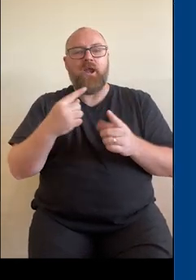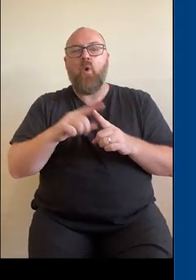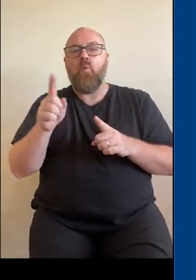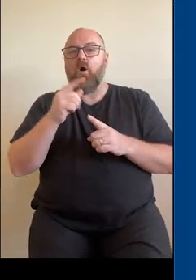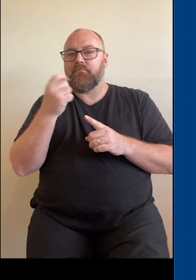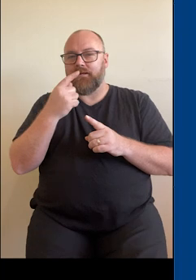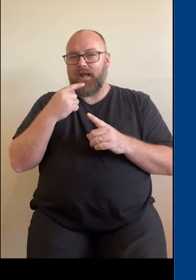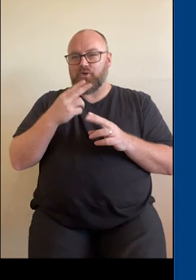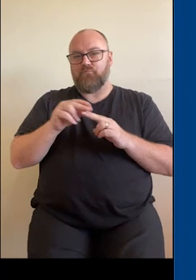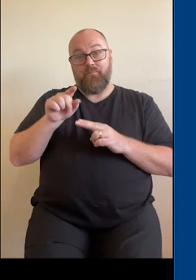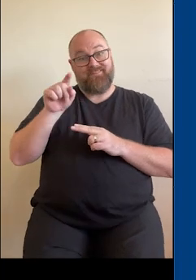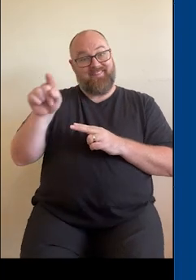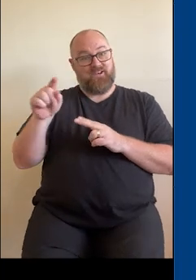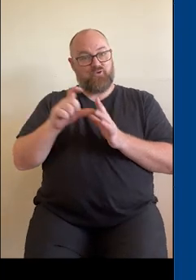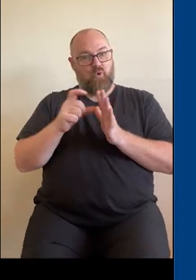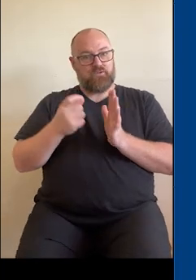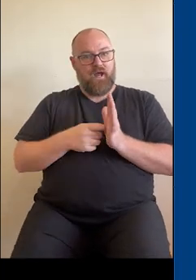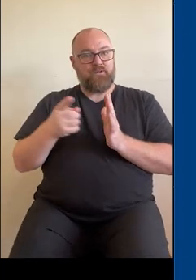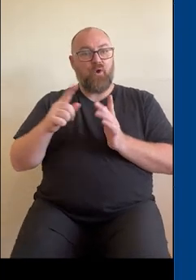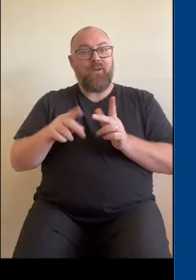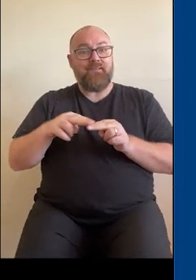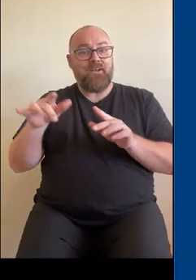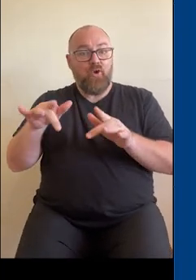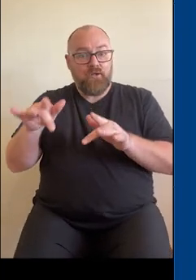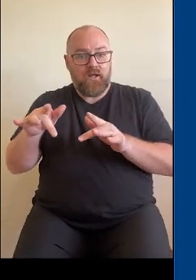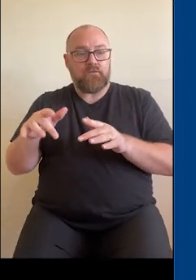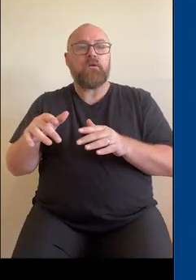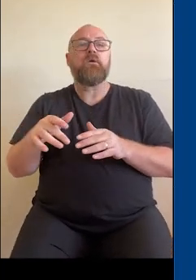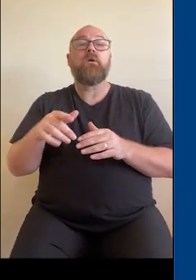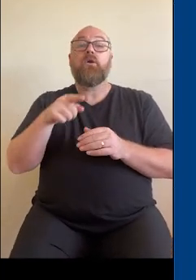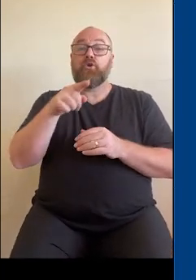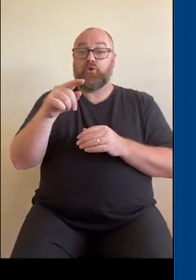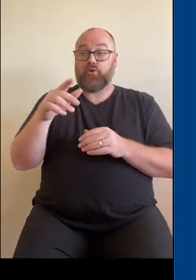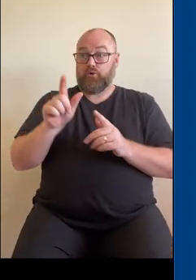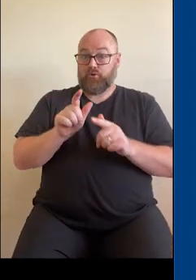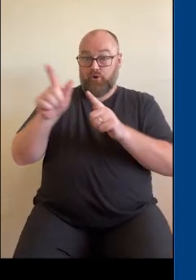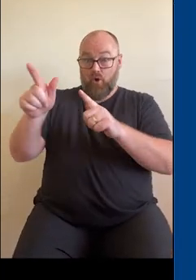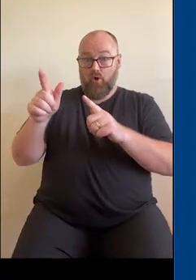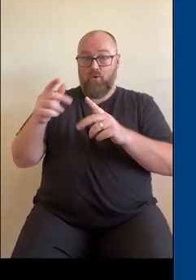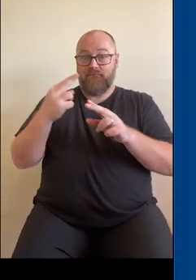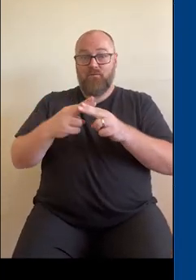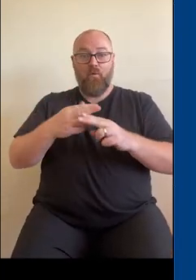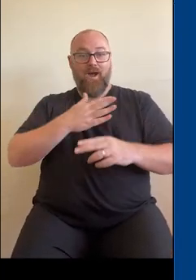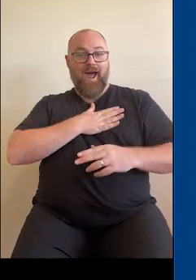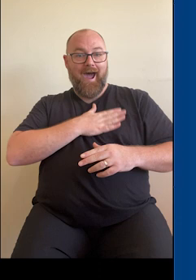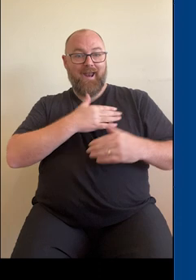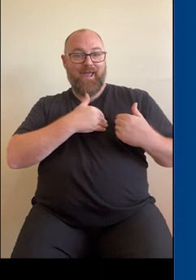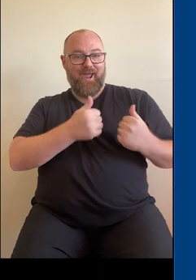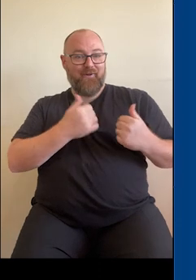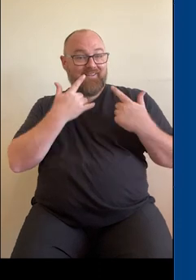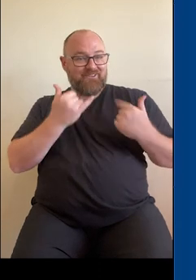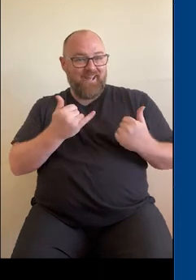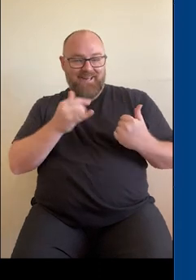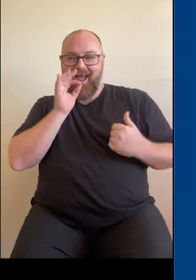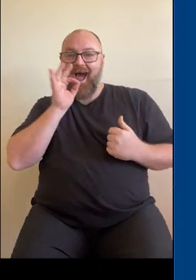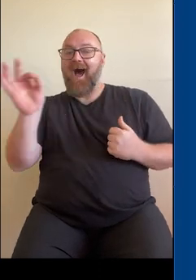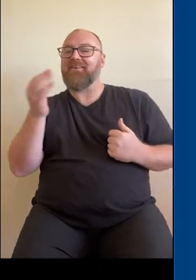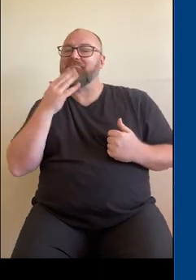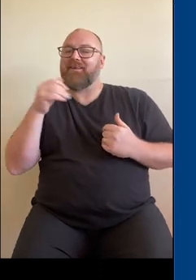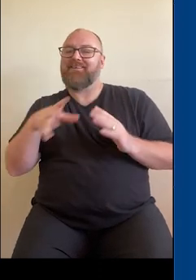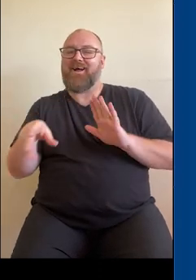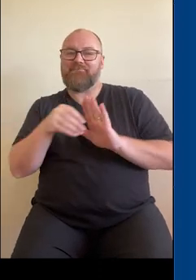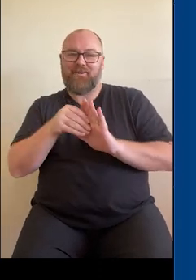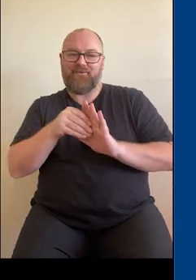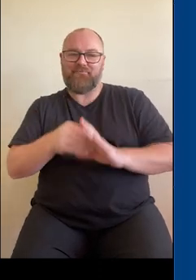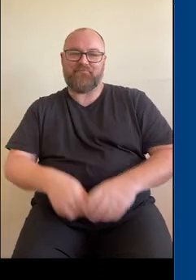practice. So if you haven't had that uploaded, when you have your heart health check, ask your doctor to update their local records and